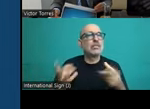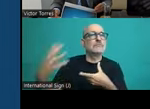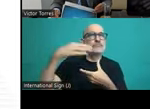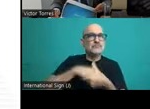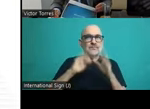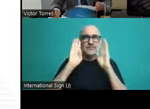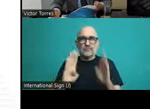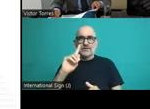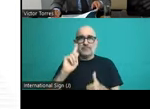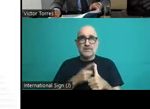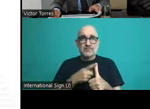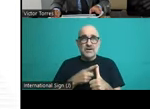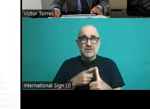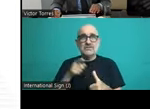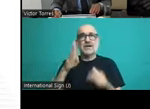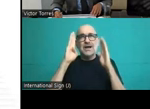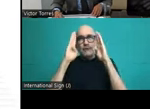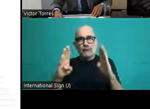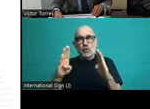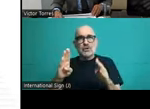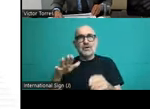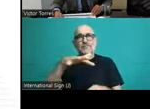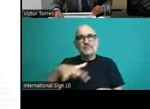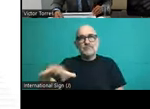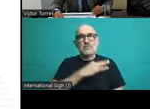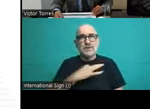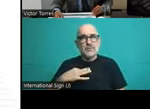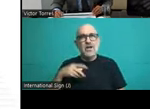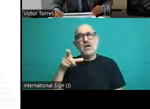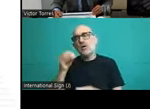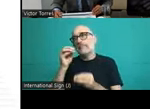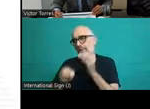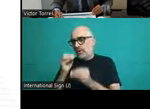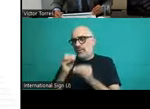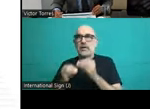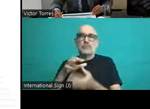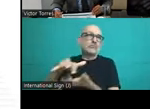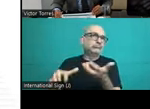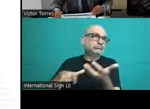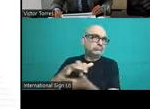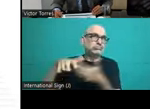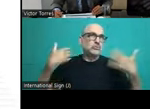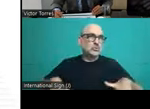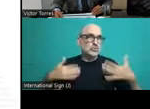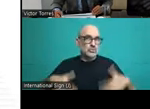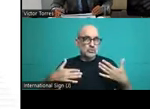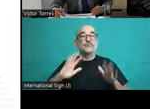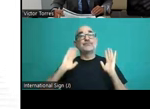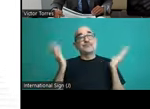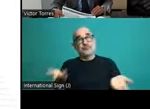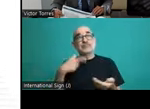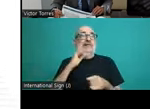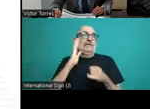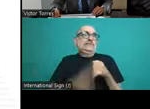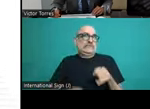And finally, the case of Jamaica. In the case of Jamaica, the resources used